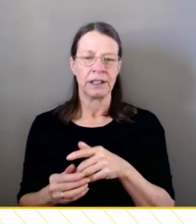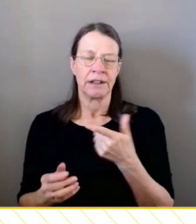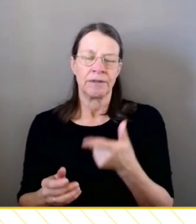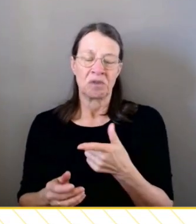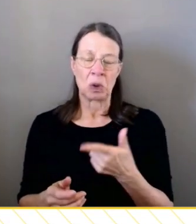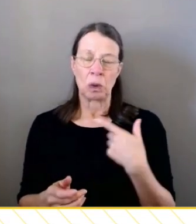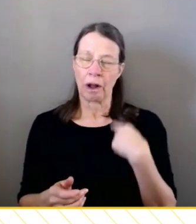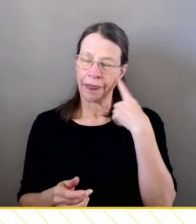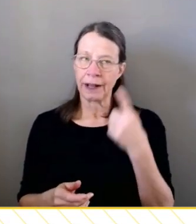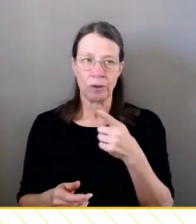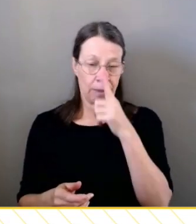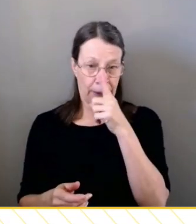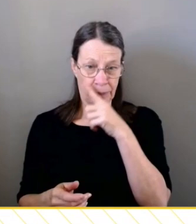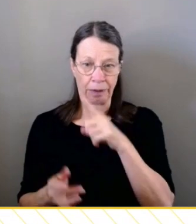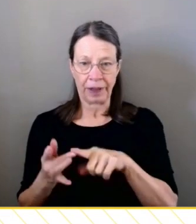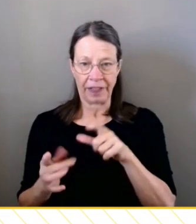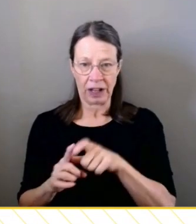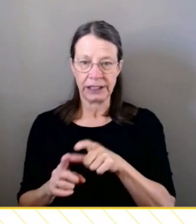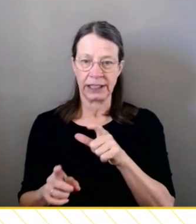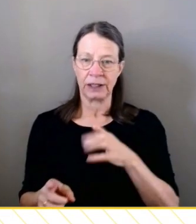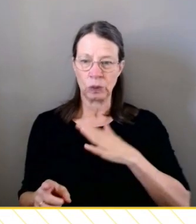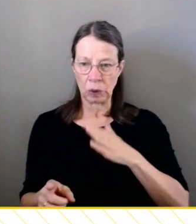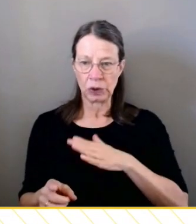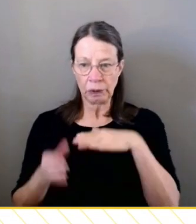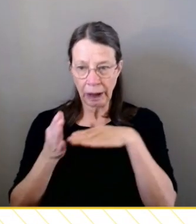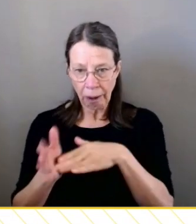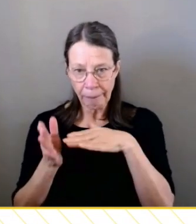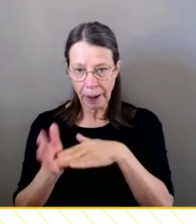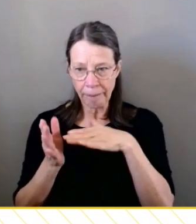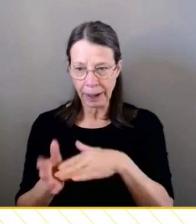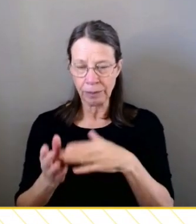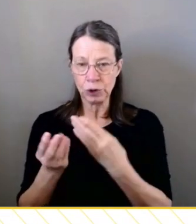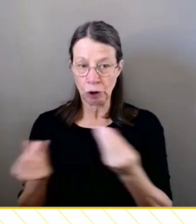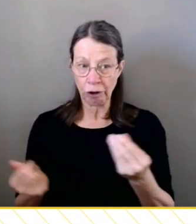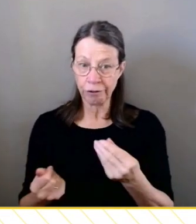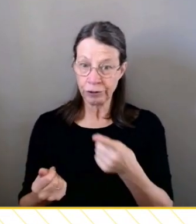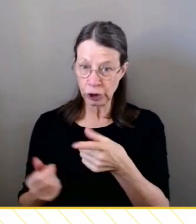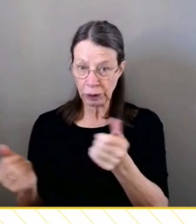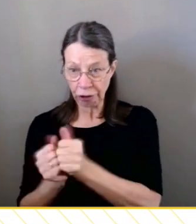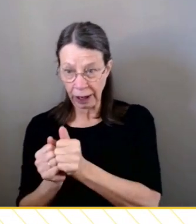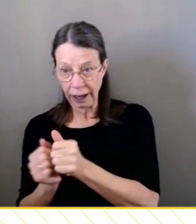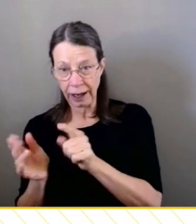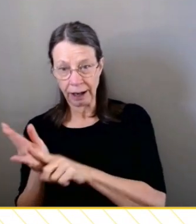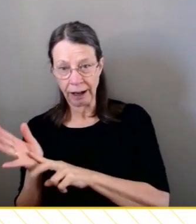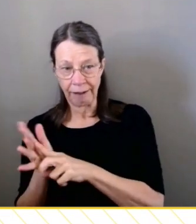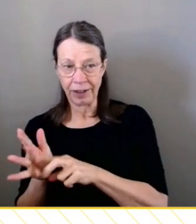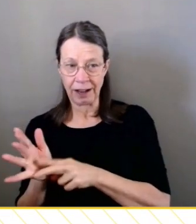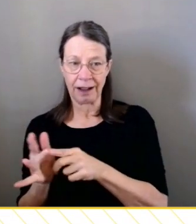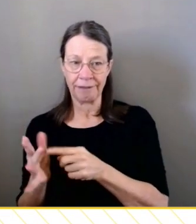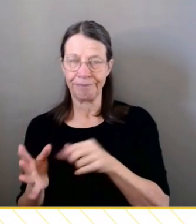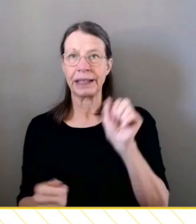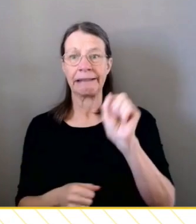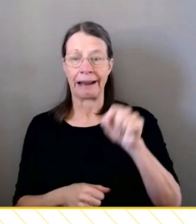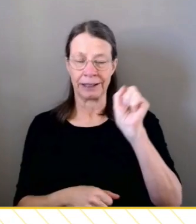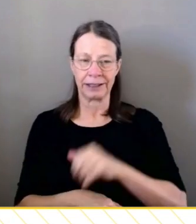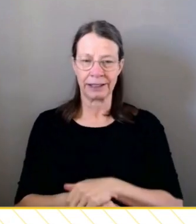through very strongly. Would you agree, Olivia? Yes. Great. It's been exciting,